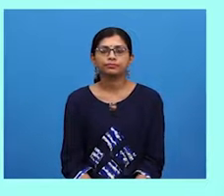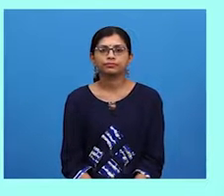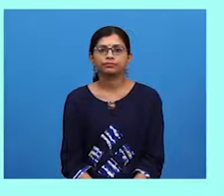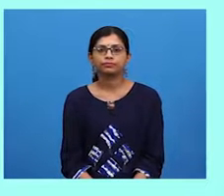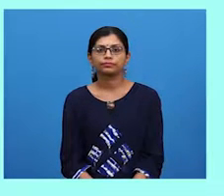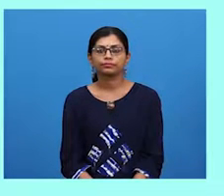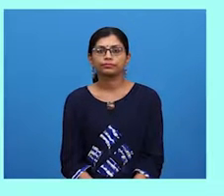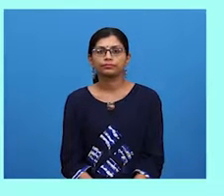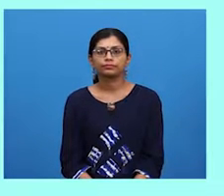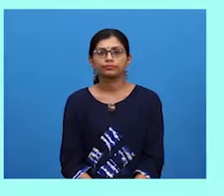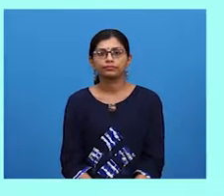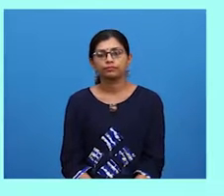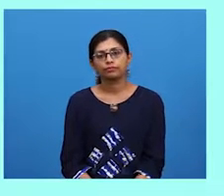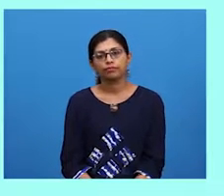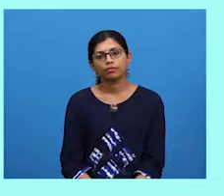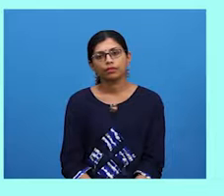sessions.